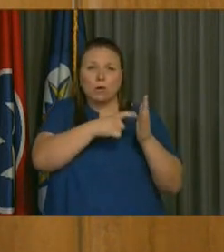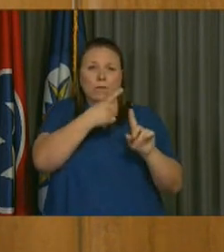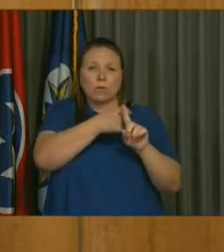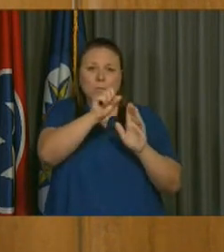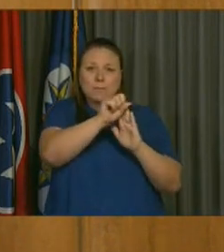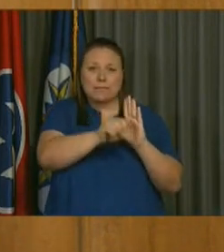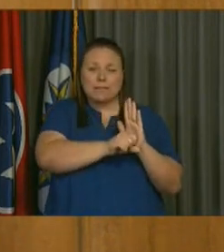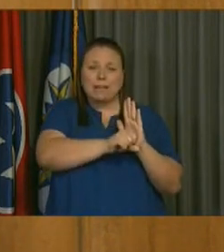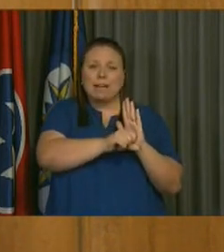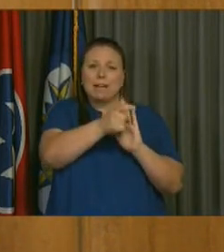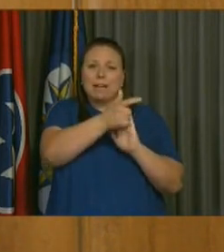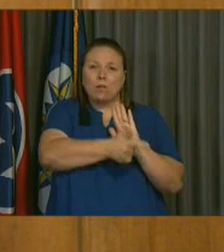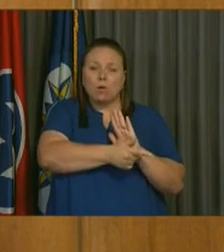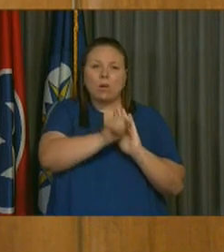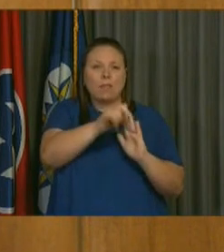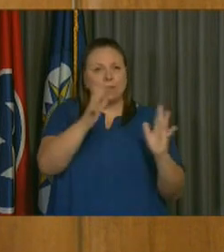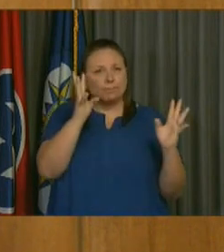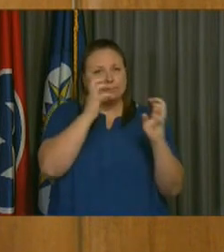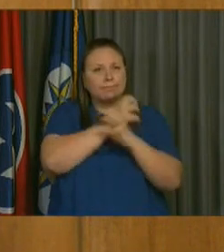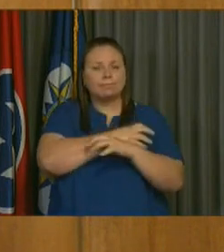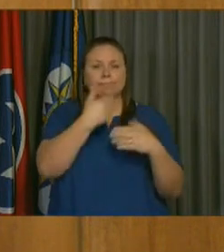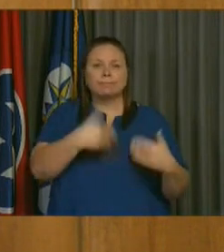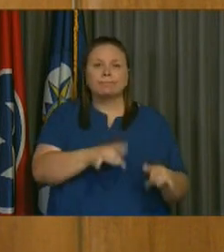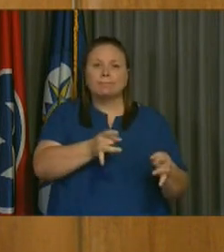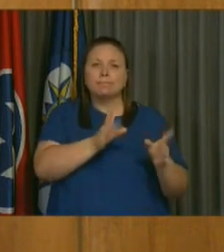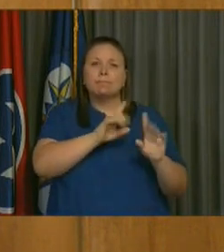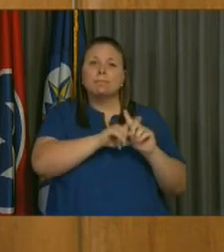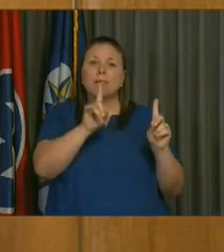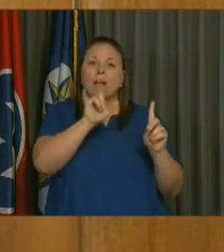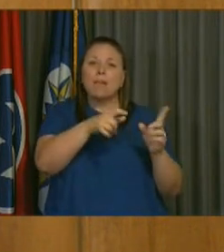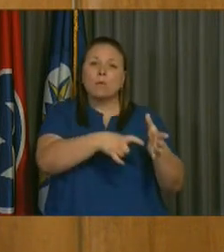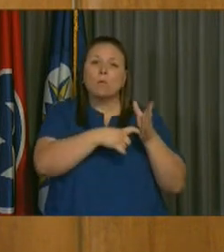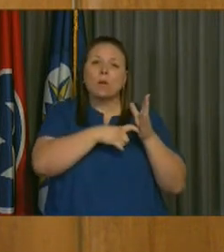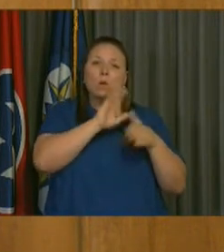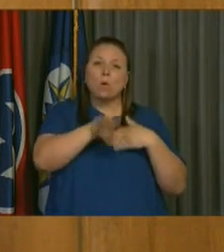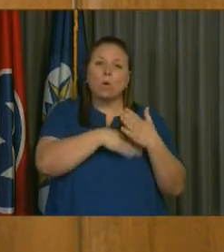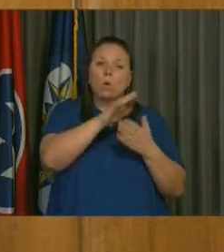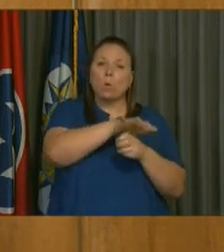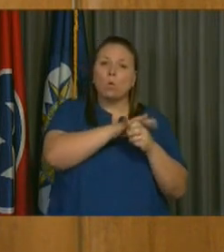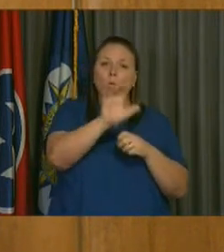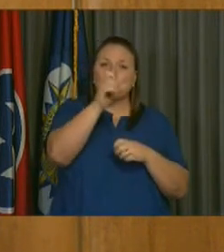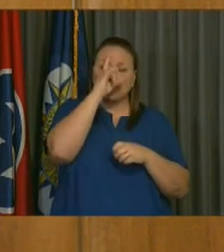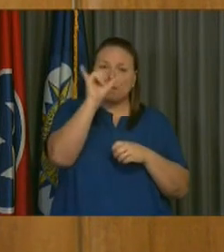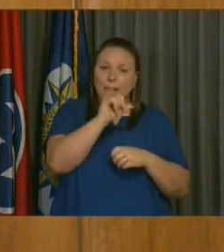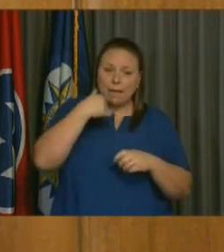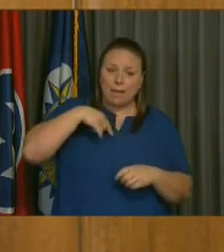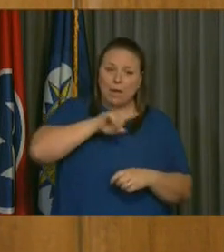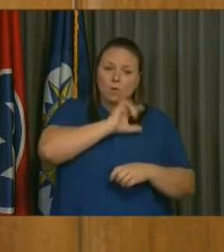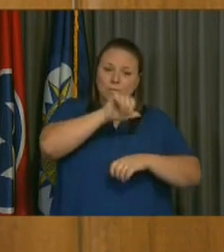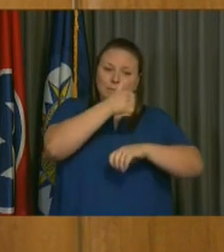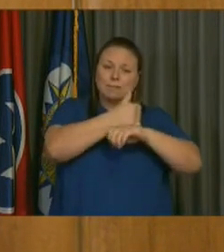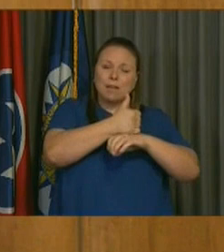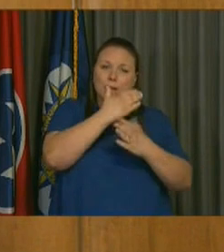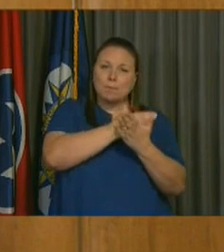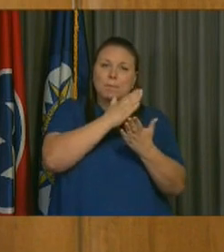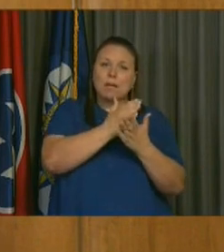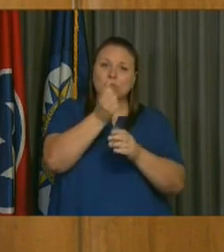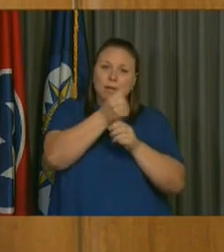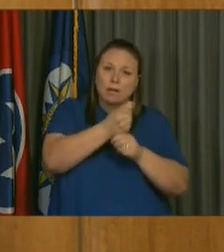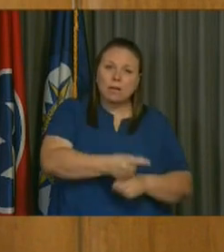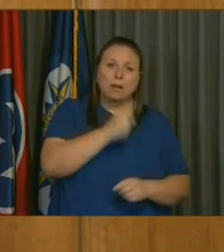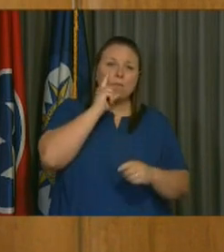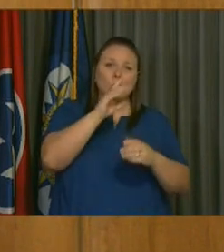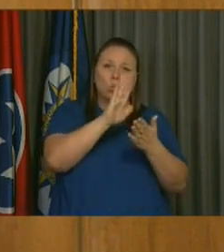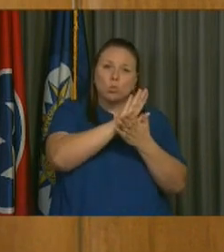This is a complex topic, and simply put, it requires that local governments like ours establish budgets each year for schools